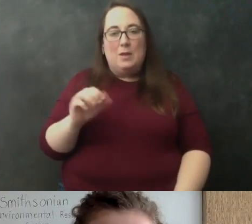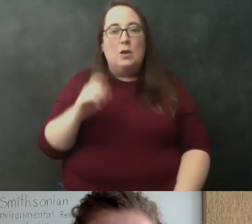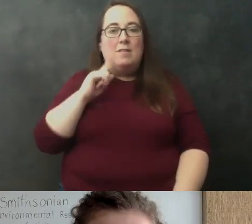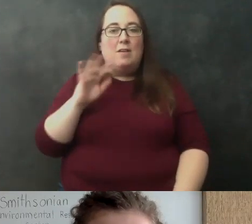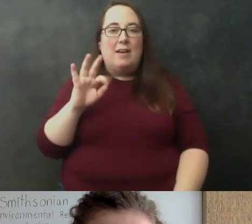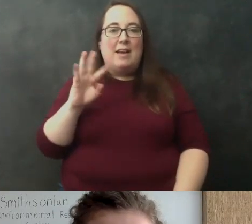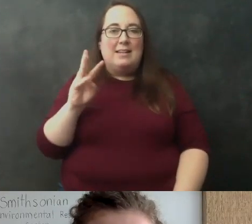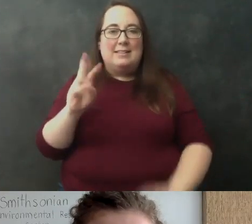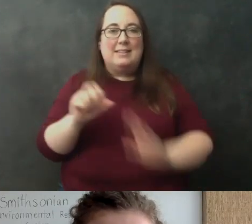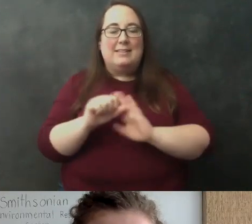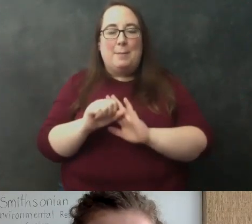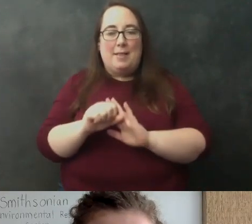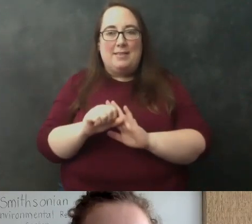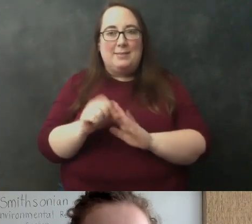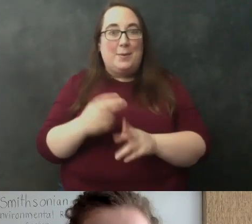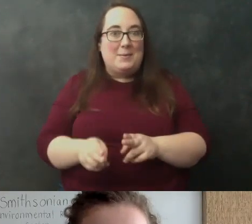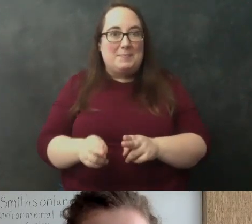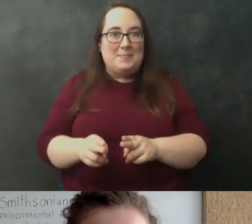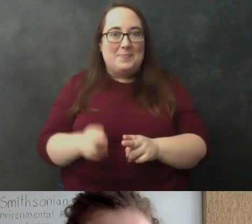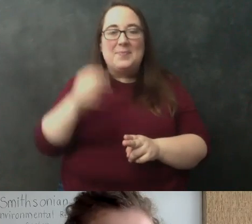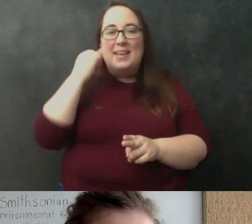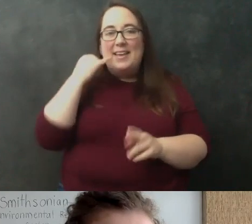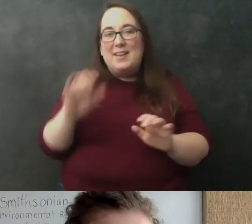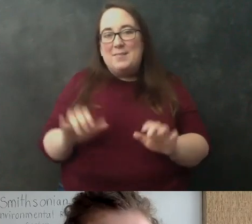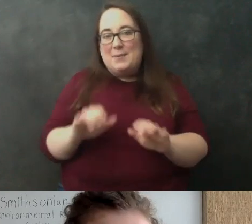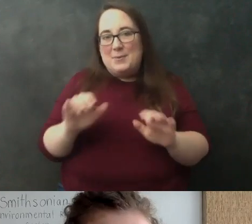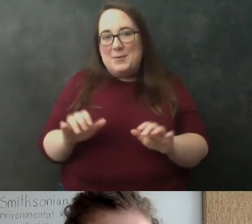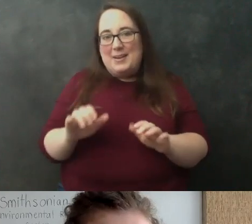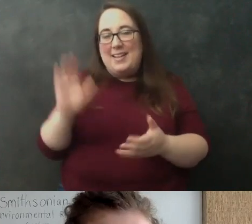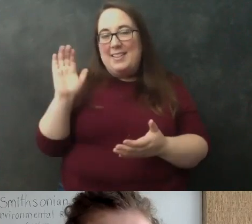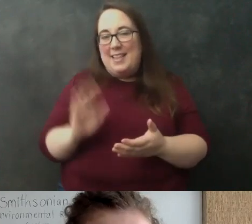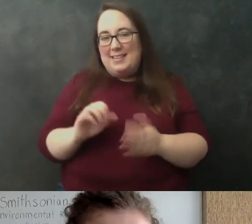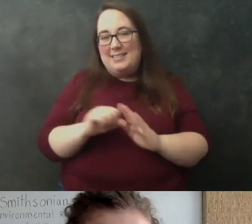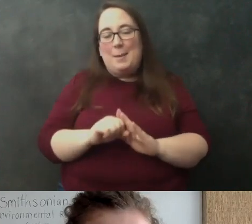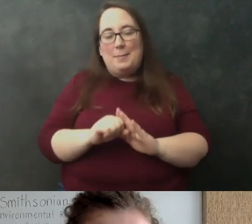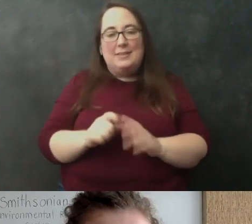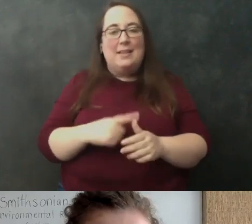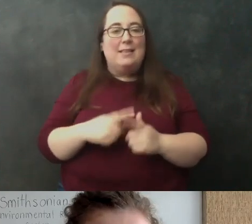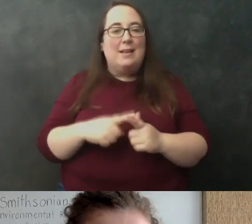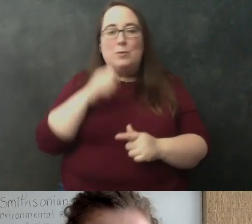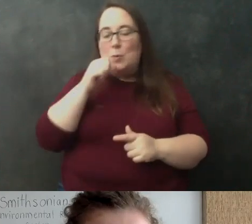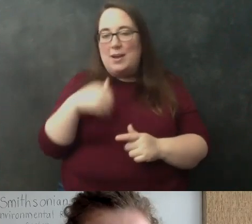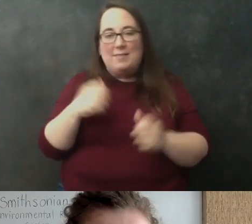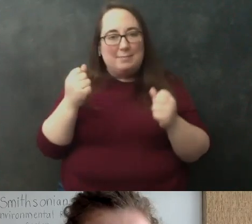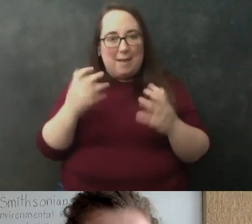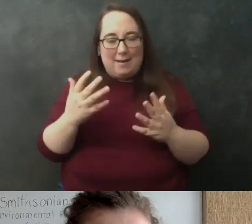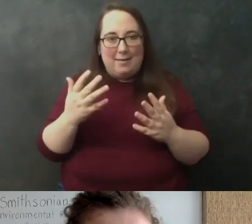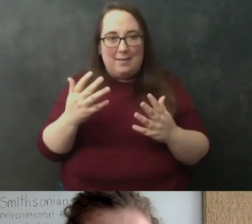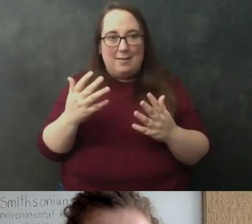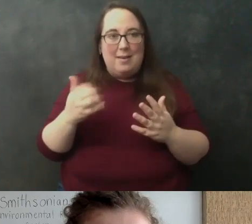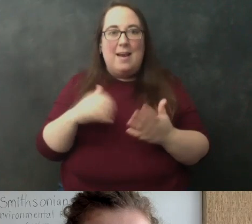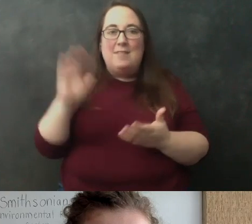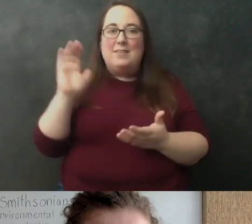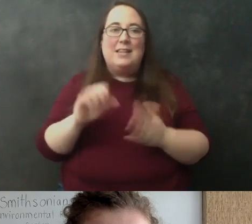samples um pretty quick if we're doing less samples so we don't have as many um because we just have less samples for the